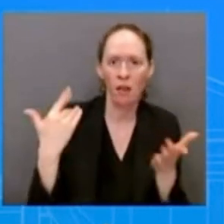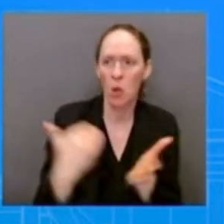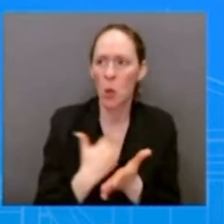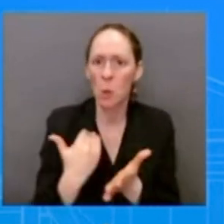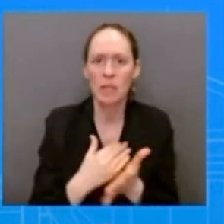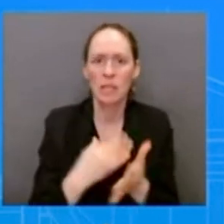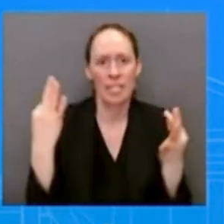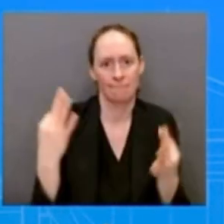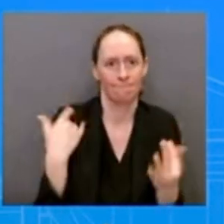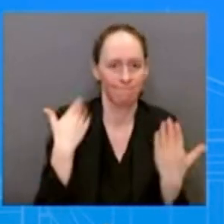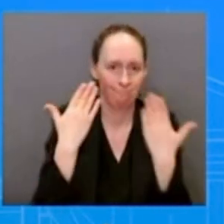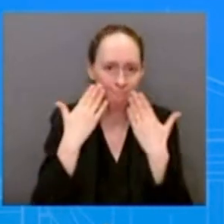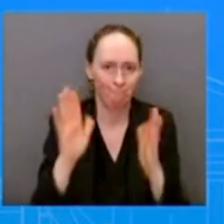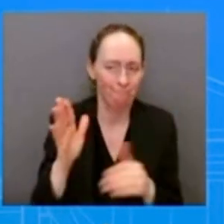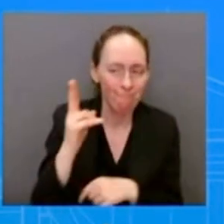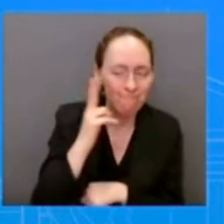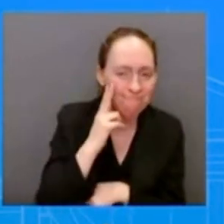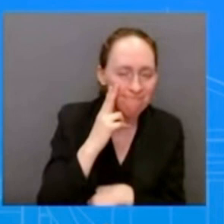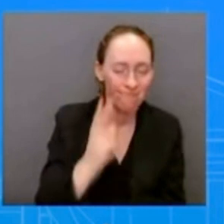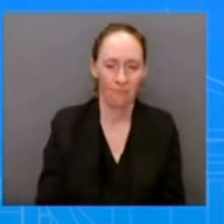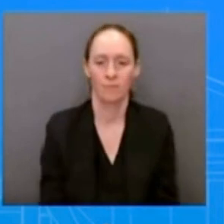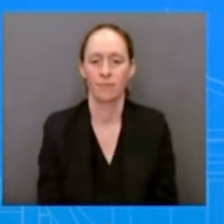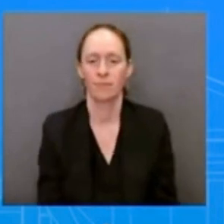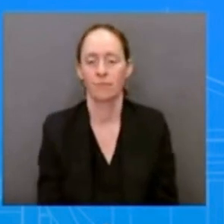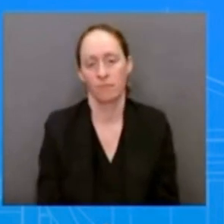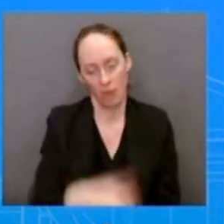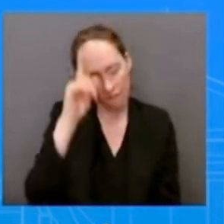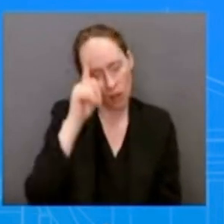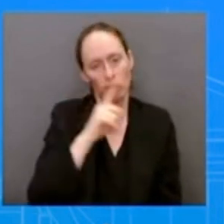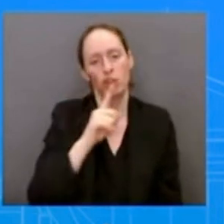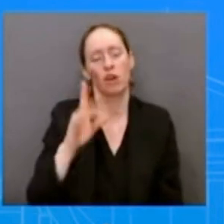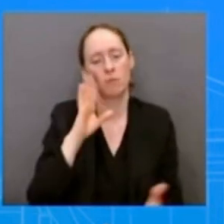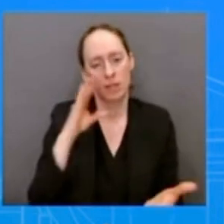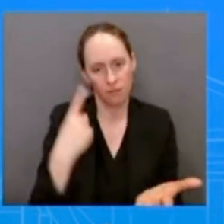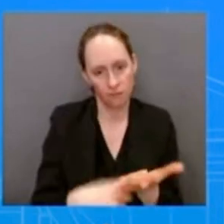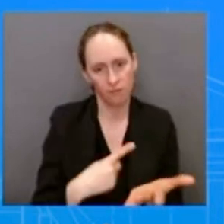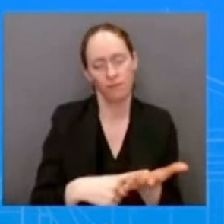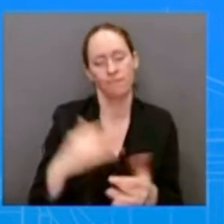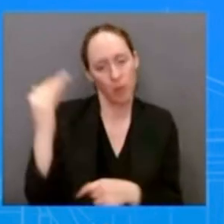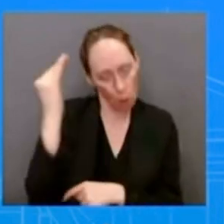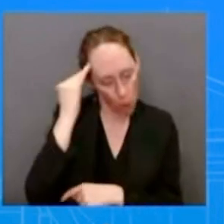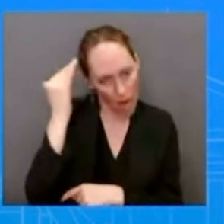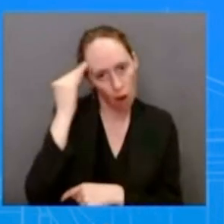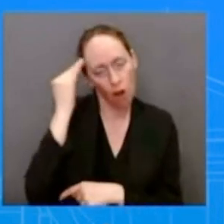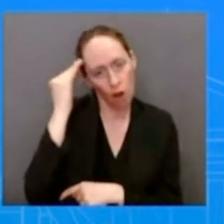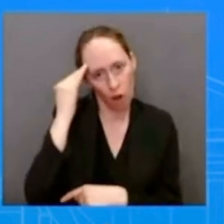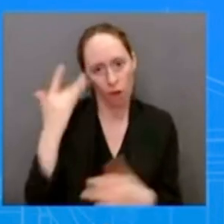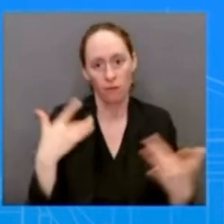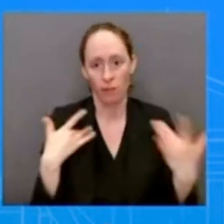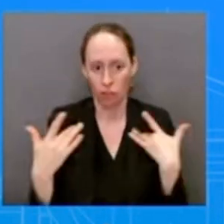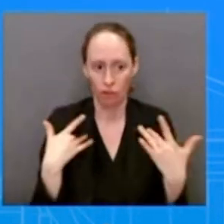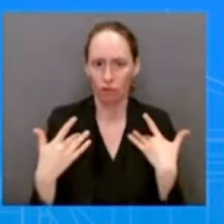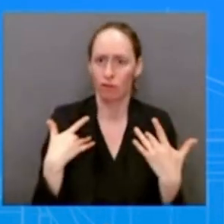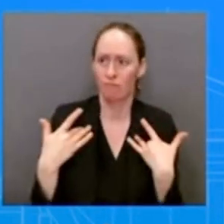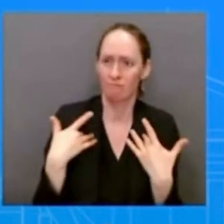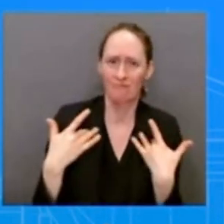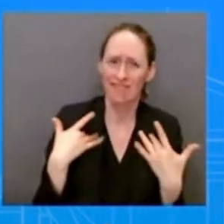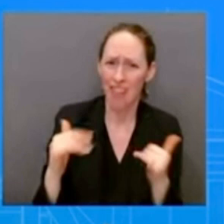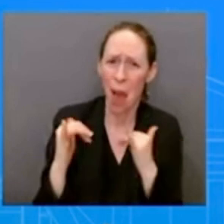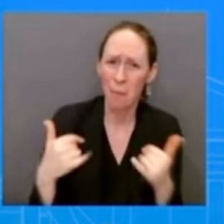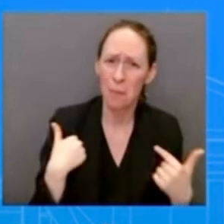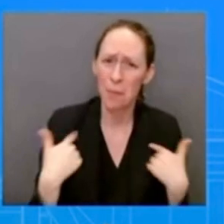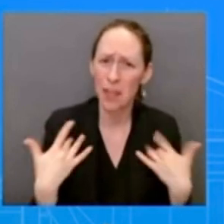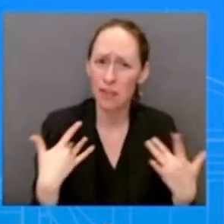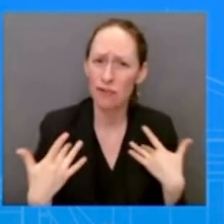issues of migration we are well aware of Canadian concerns we have concerns of our own uh and uh I mean it's a shared